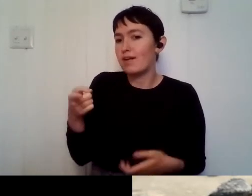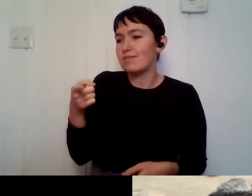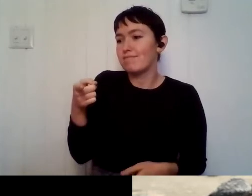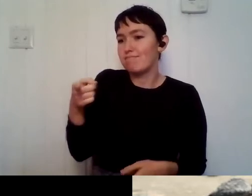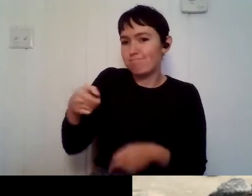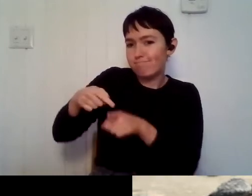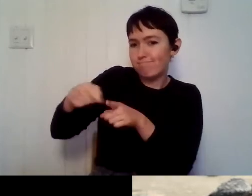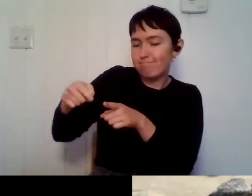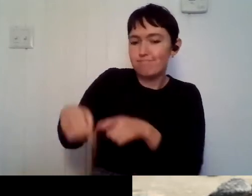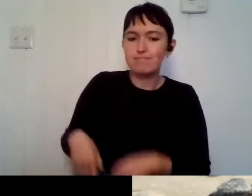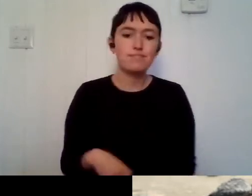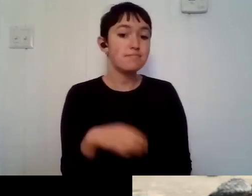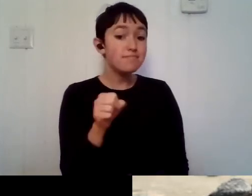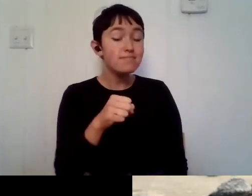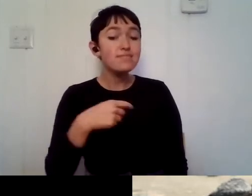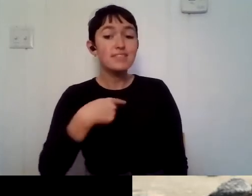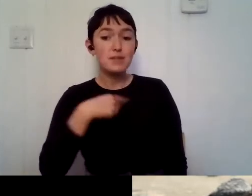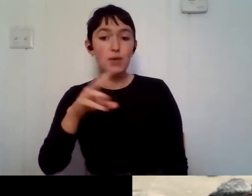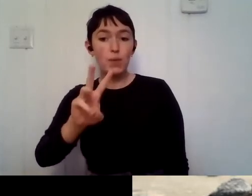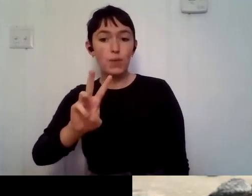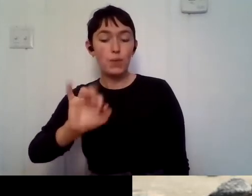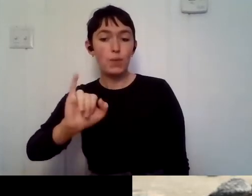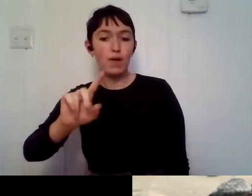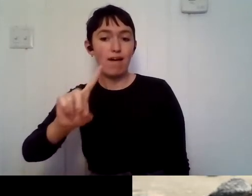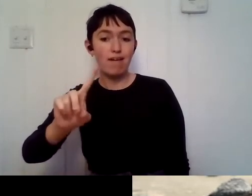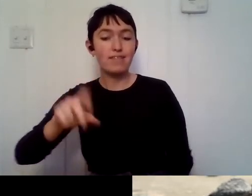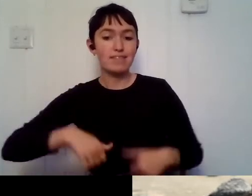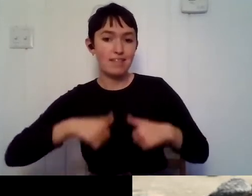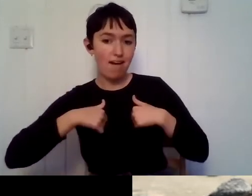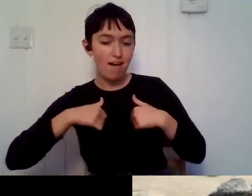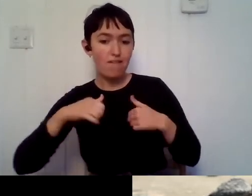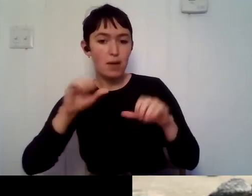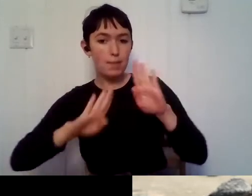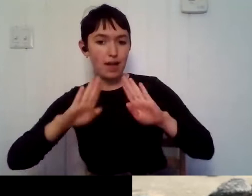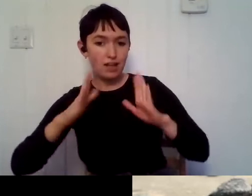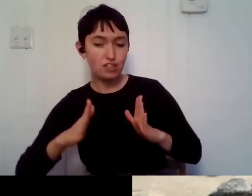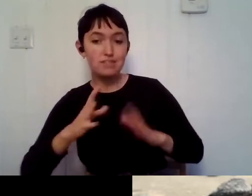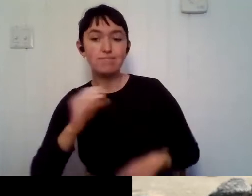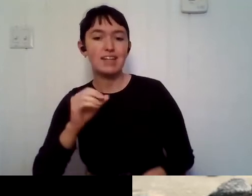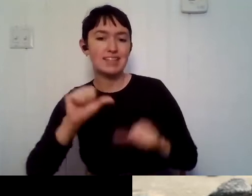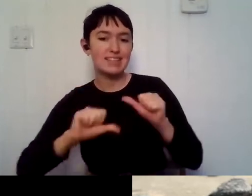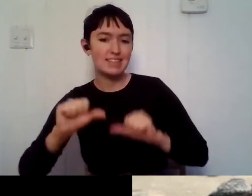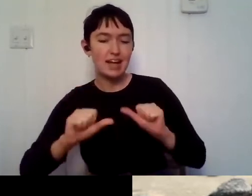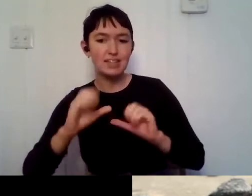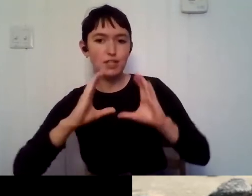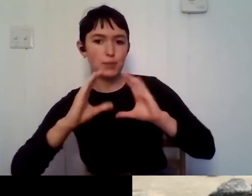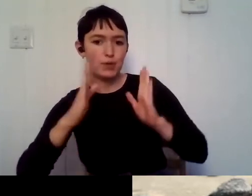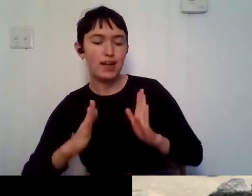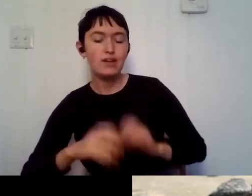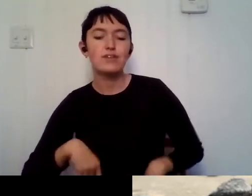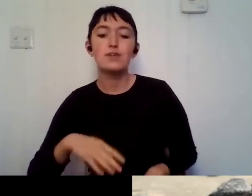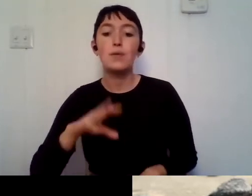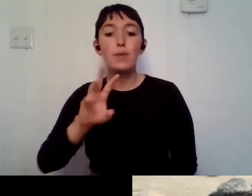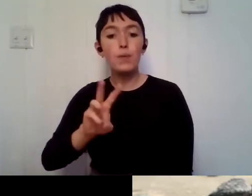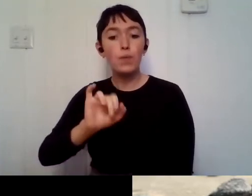So I'm a wildlife biologist and science communicator. Um, so wildlife biologist just means that I study animals